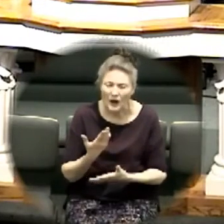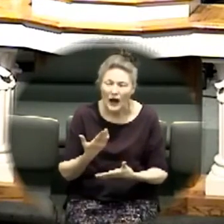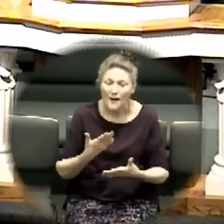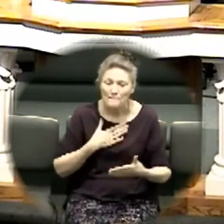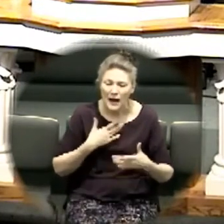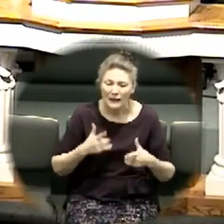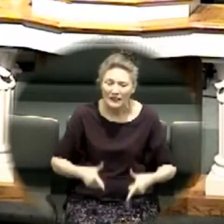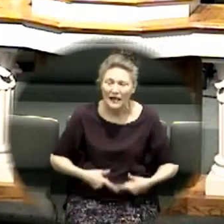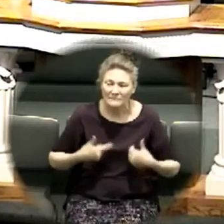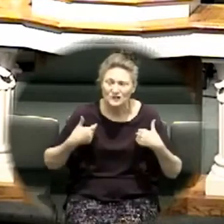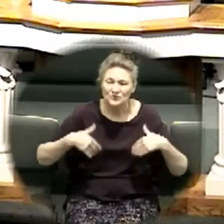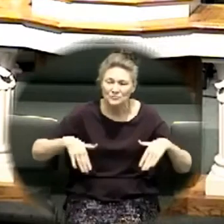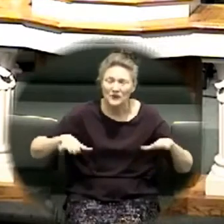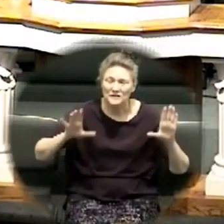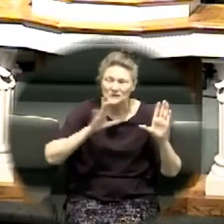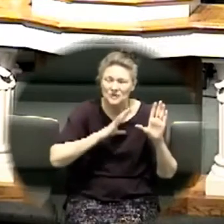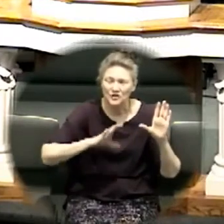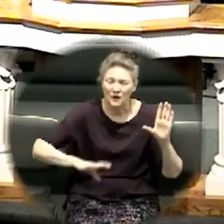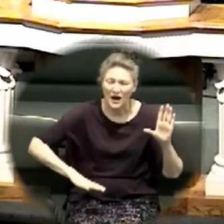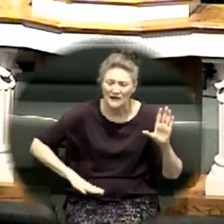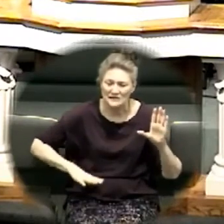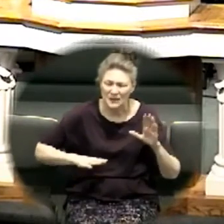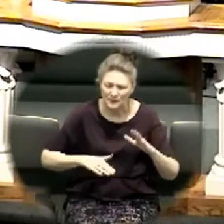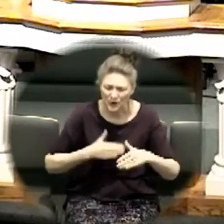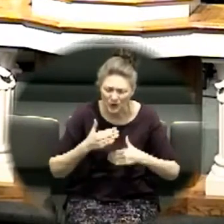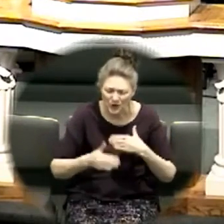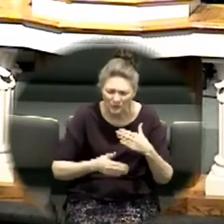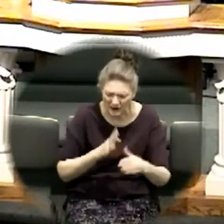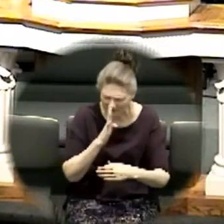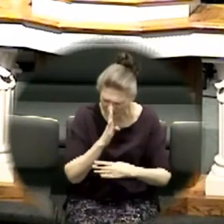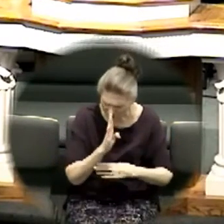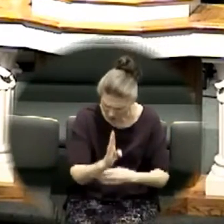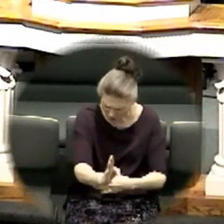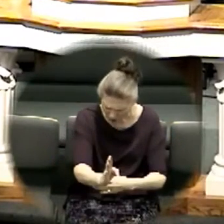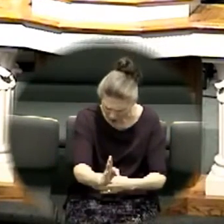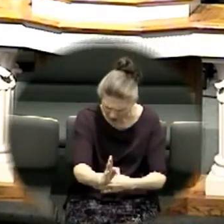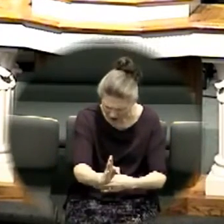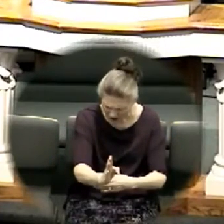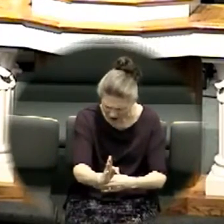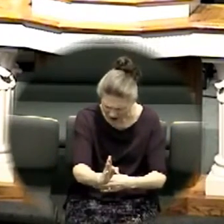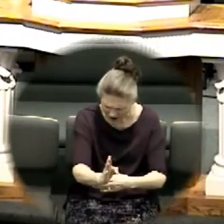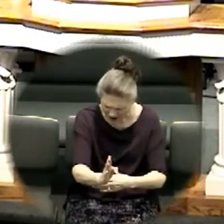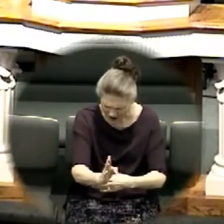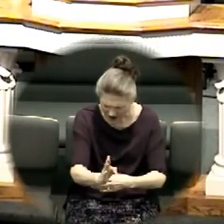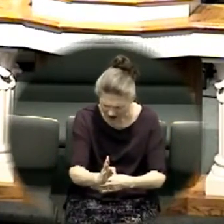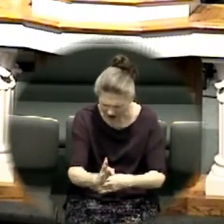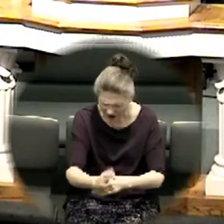life to Christ I'm moving moving forward